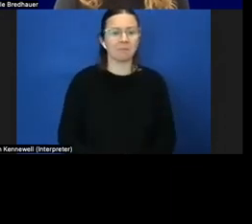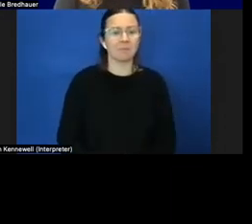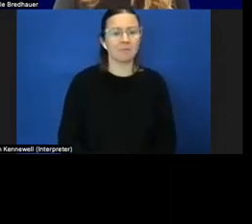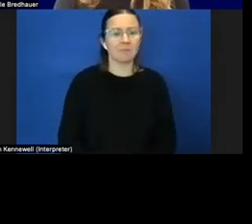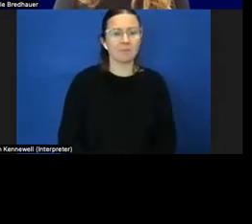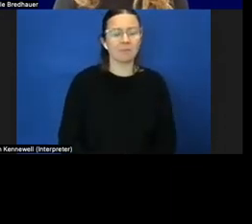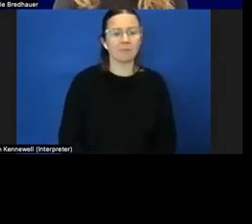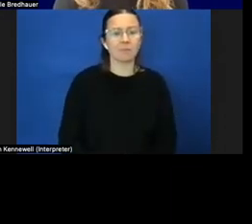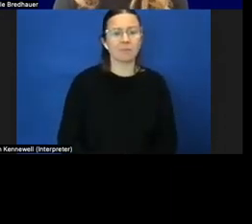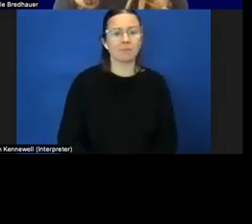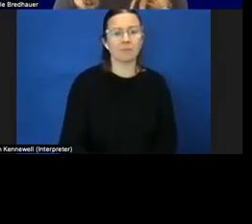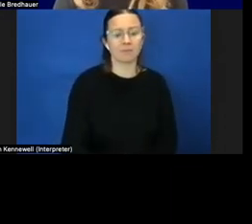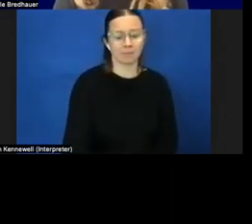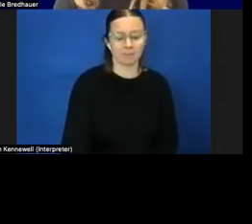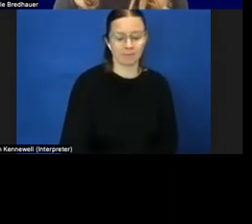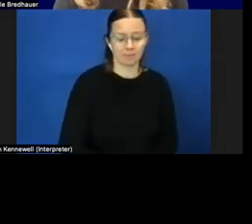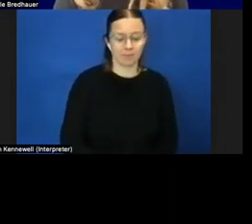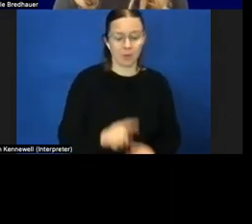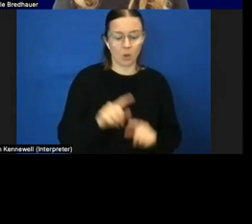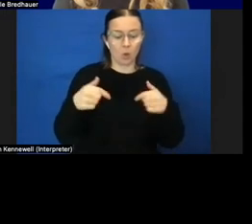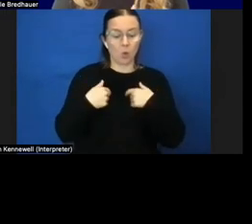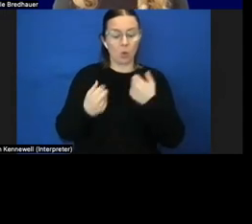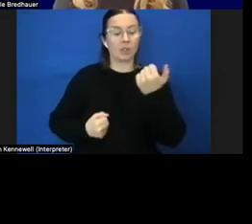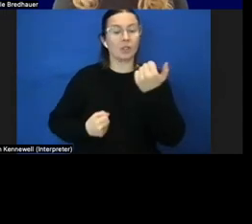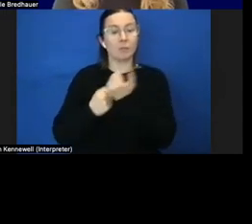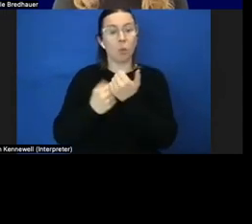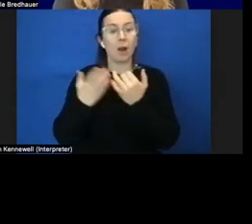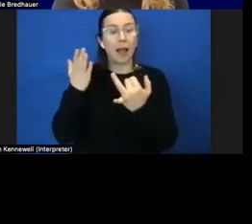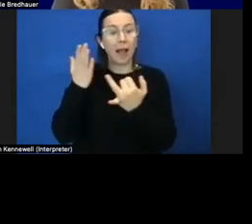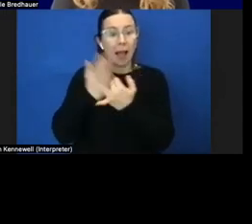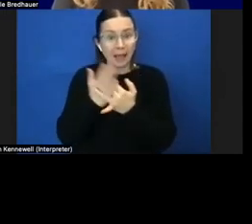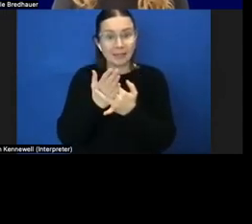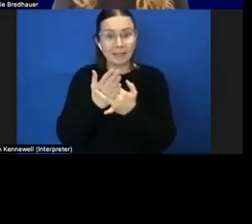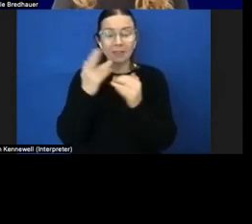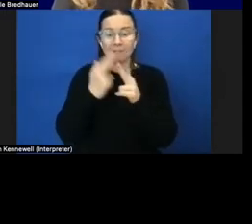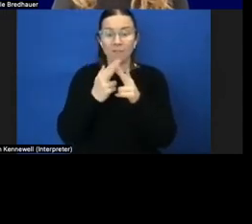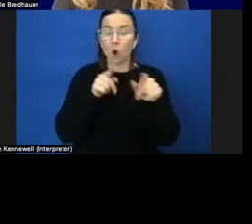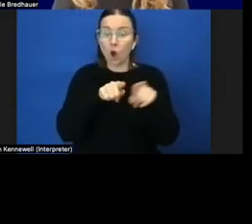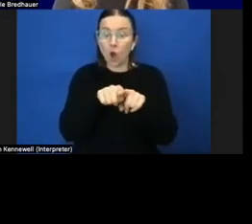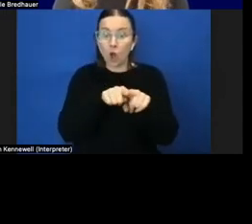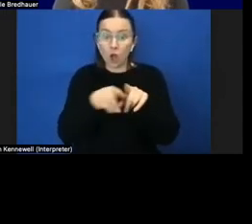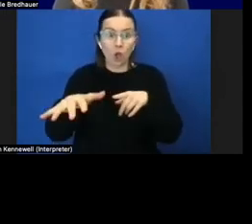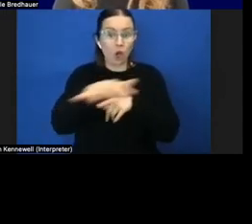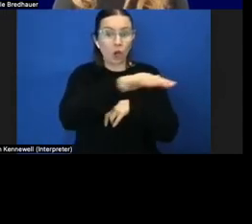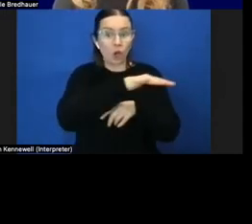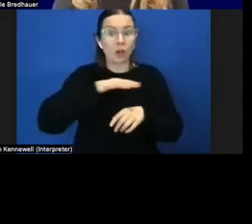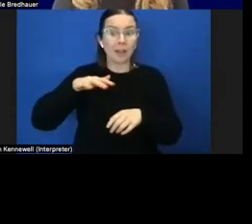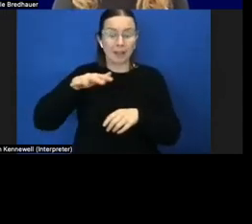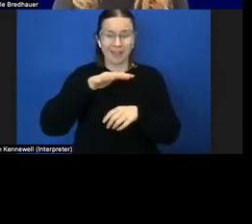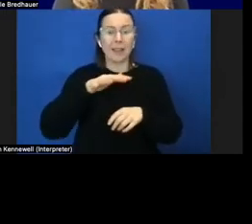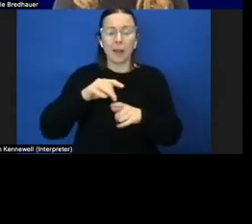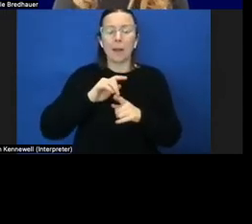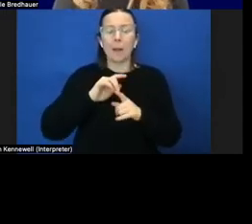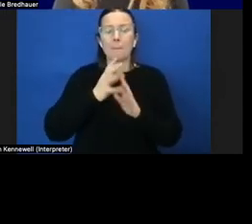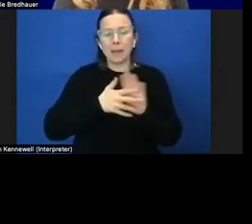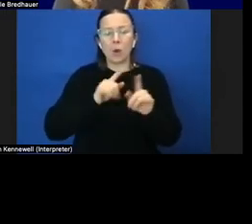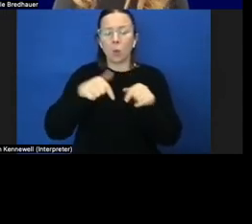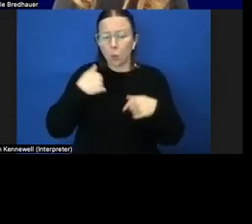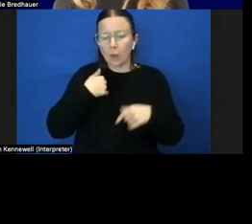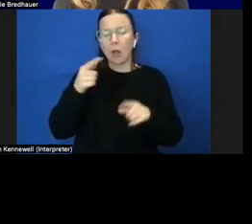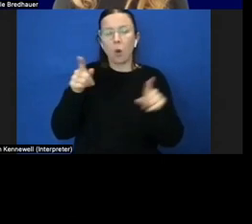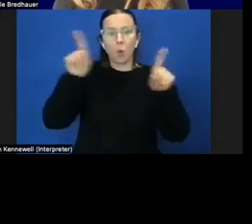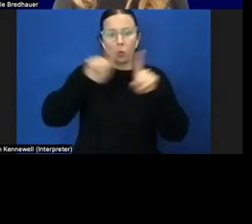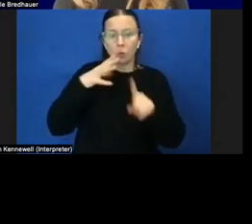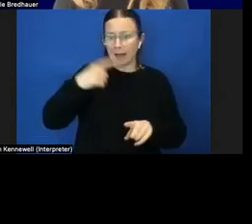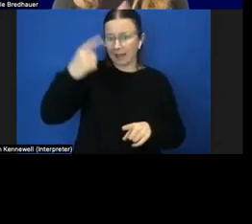when supporting access to learning environments um we also need to think about the role of